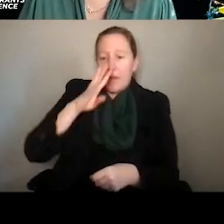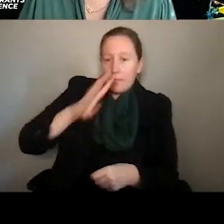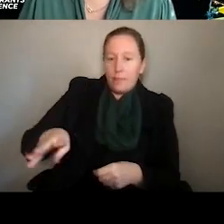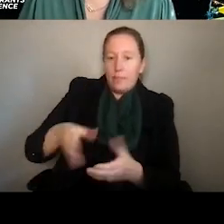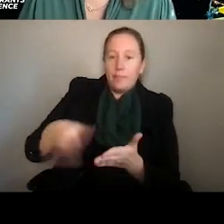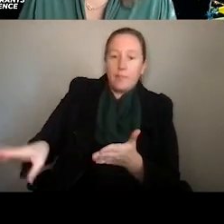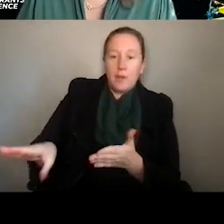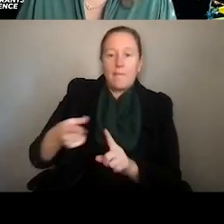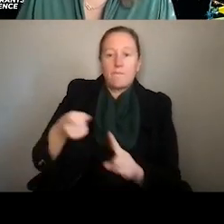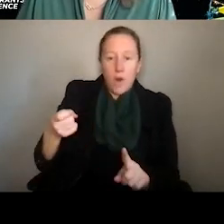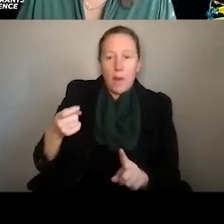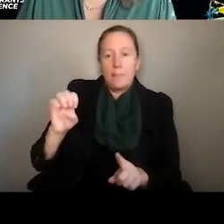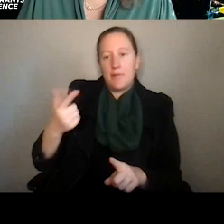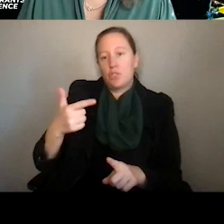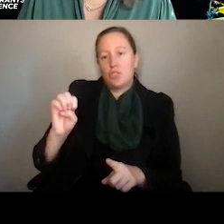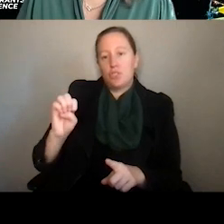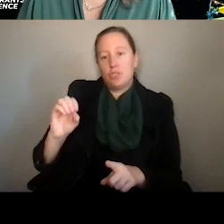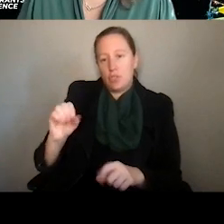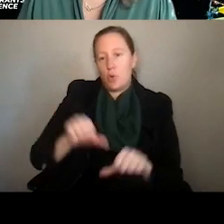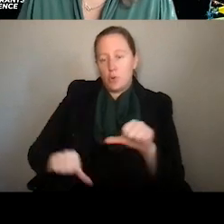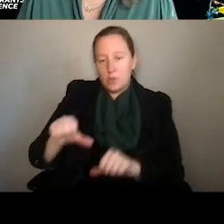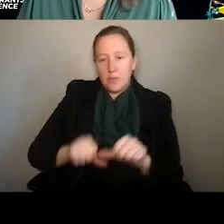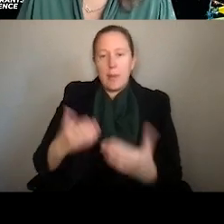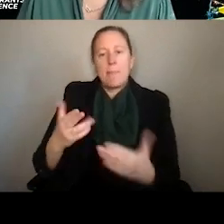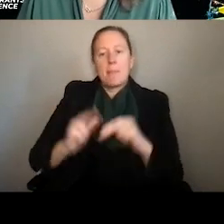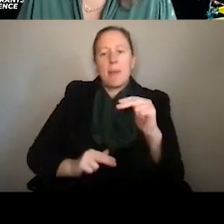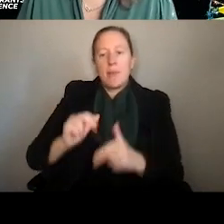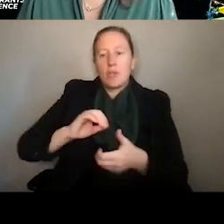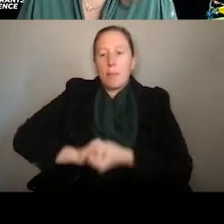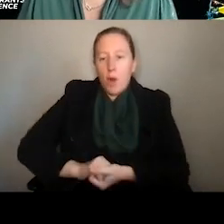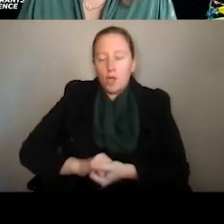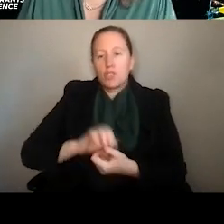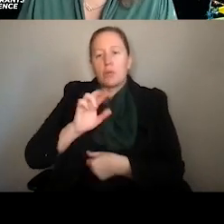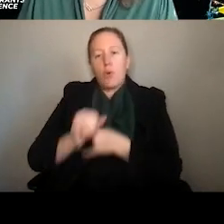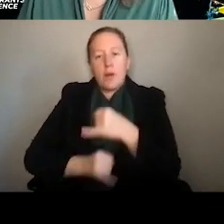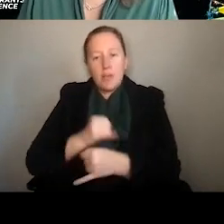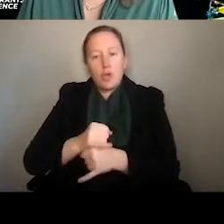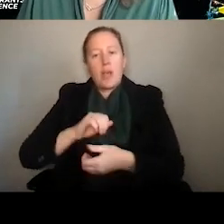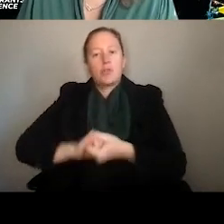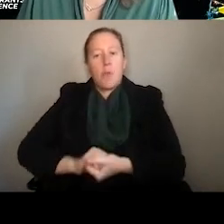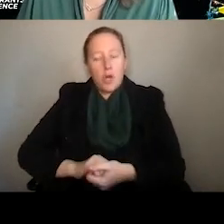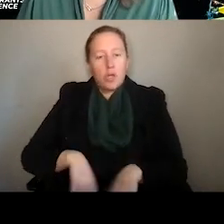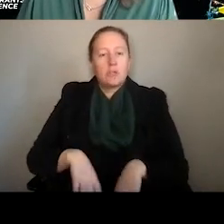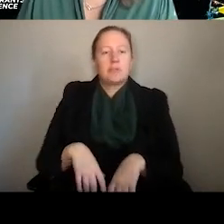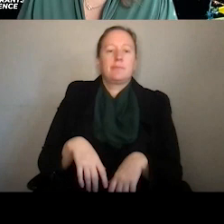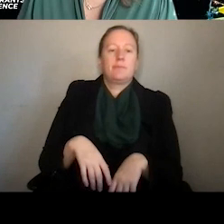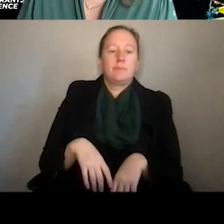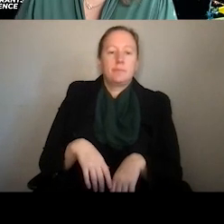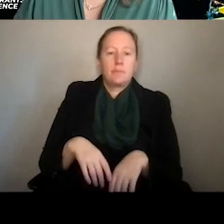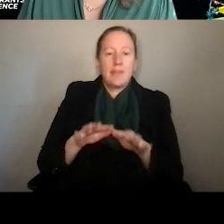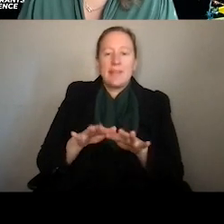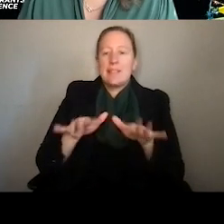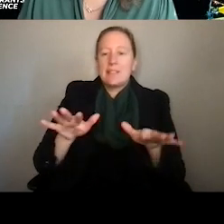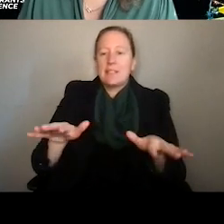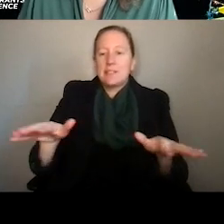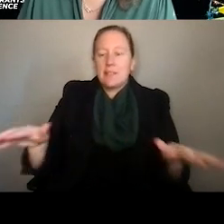geosciences. You could be building partnerships, maybe locally, maybe internationally. You could be disseminating information